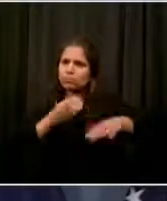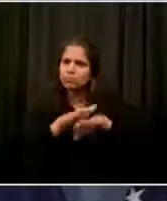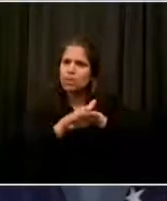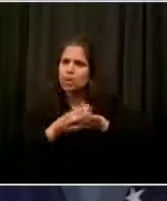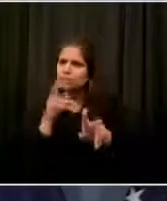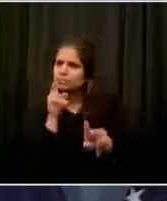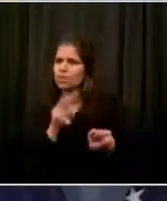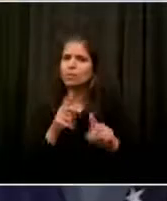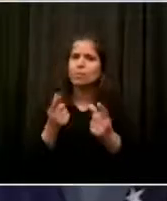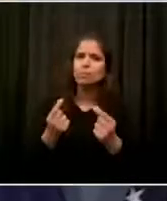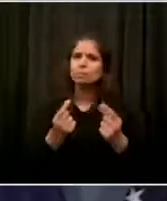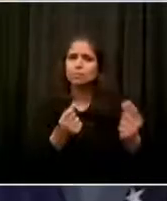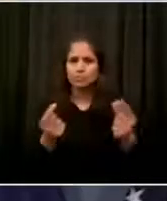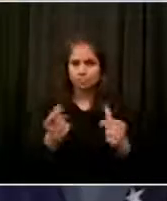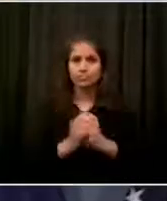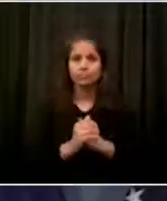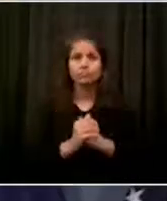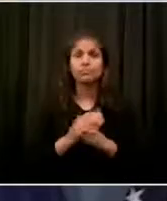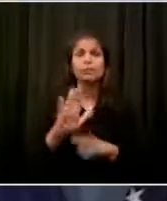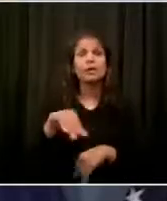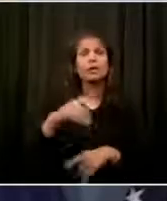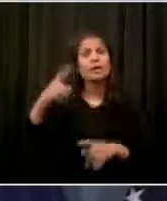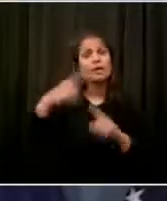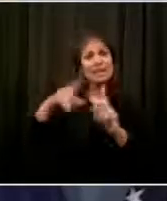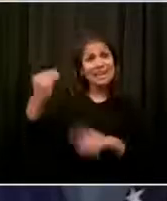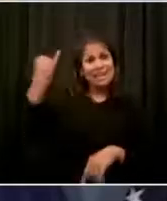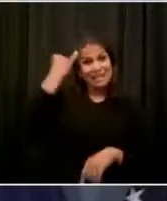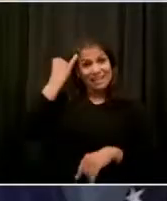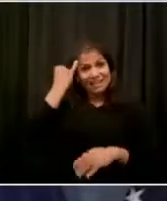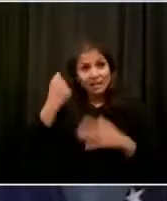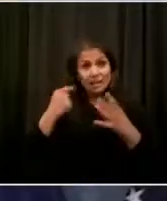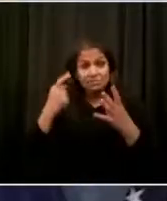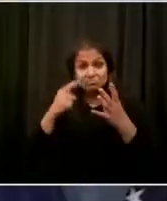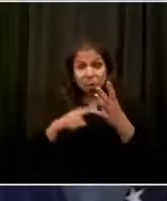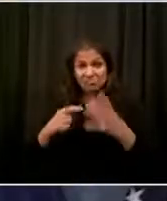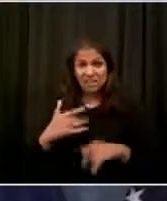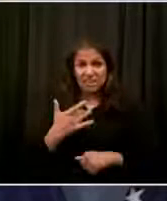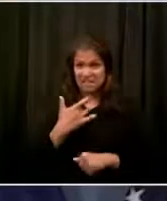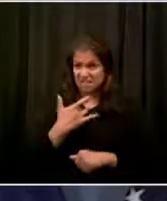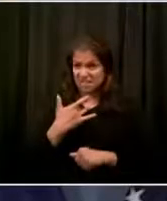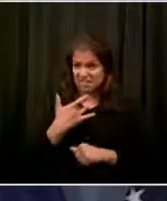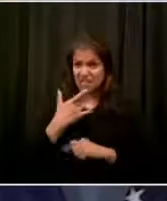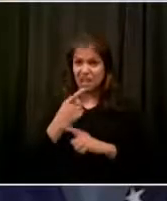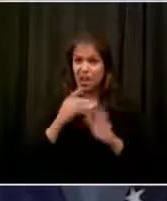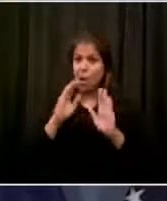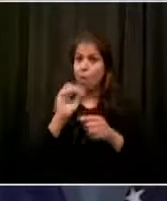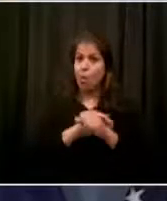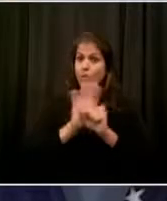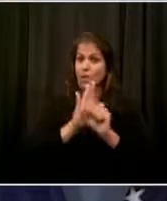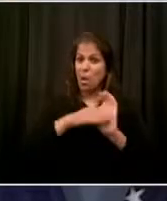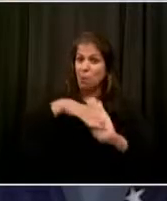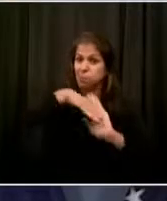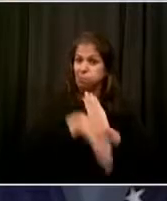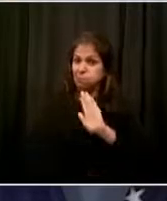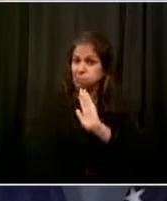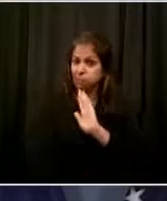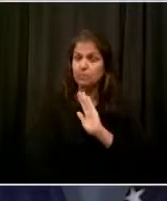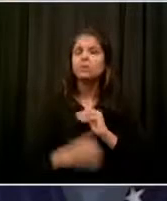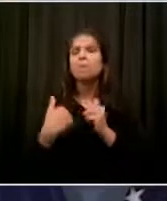we owe those restaurants guidance very quickly this week, next week. Next, we have Shant from the Daily News.